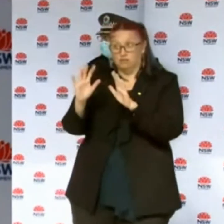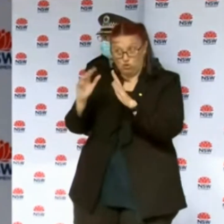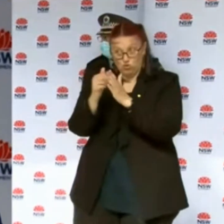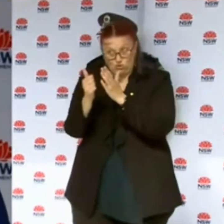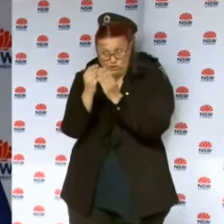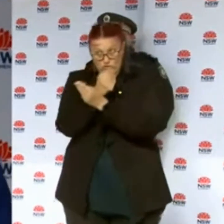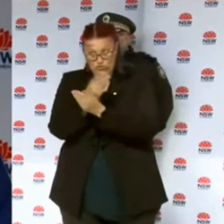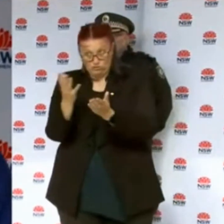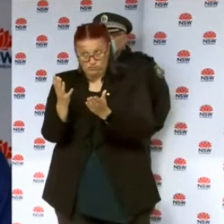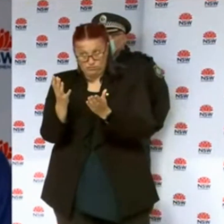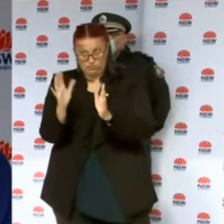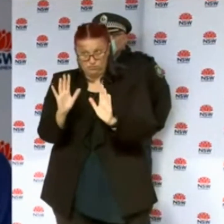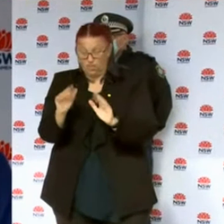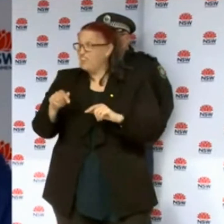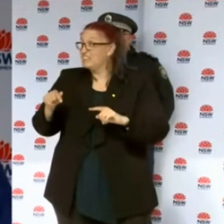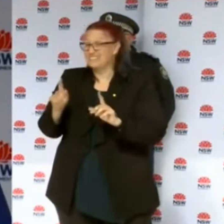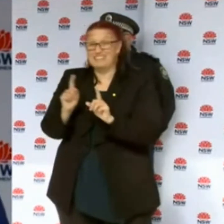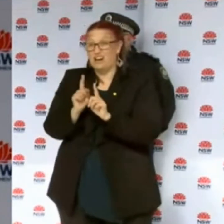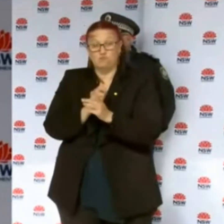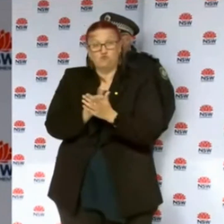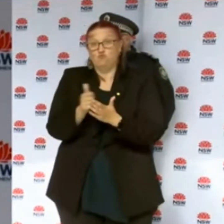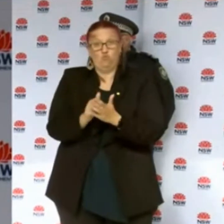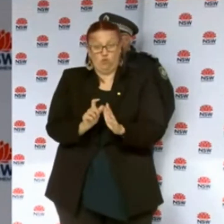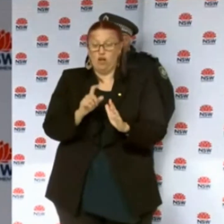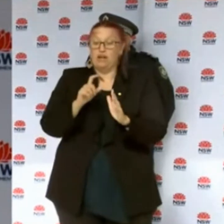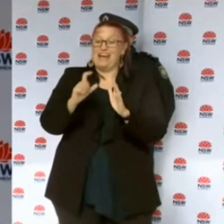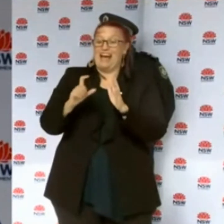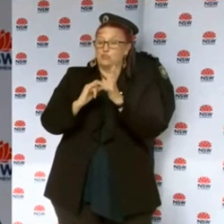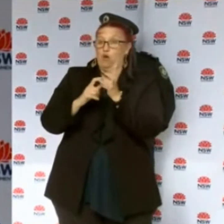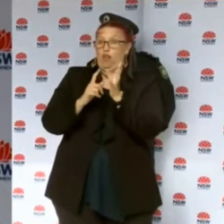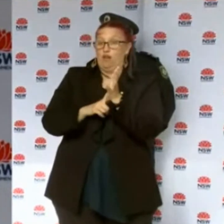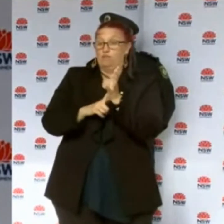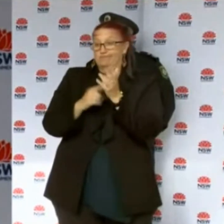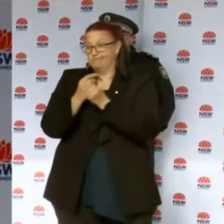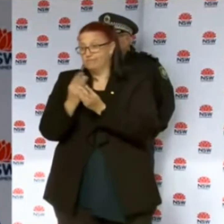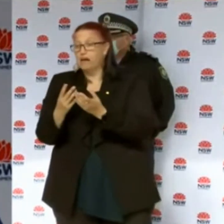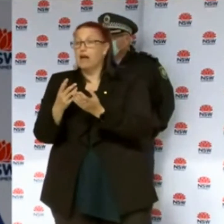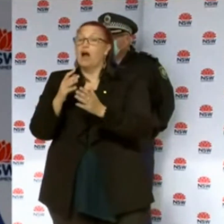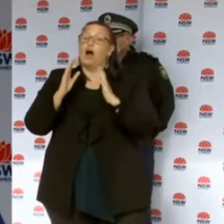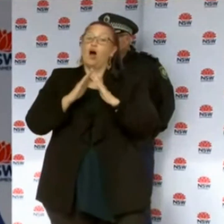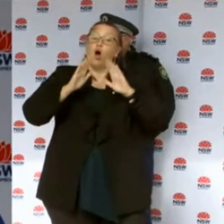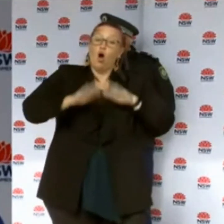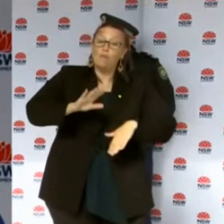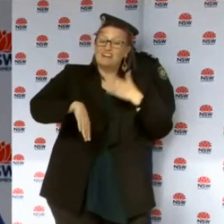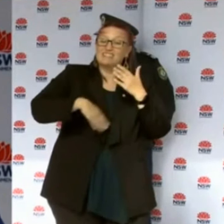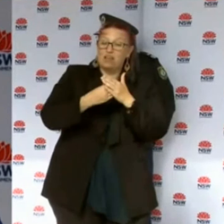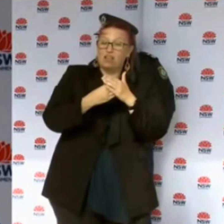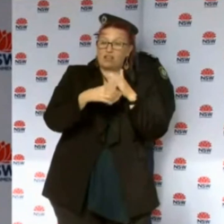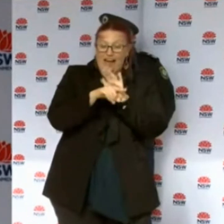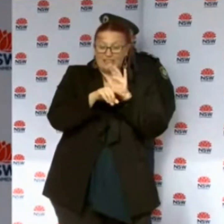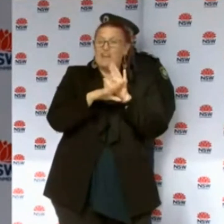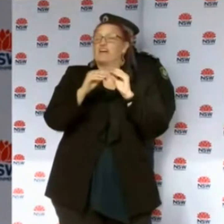usual... There is nothing unusual about this. Obviously, the unusual aspect is we have used rapid technology.